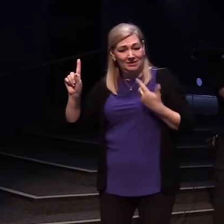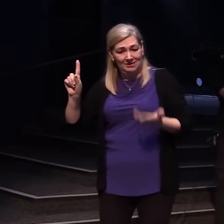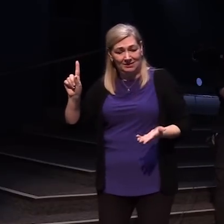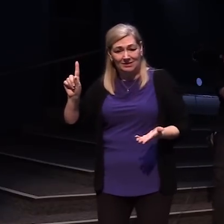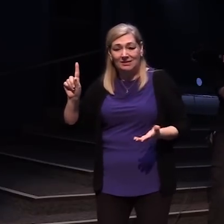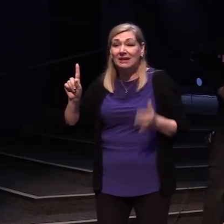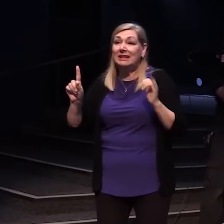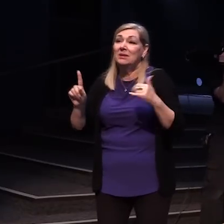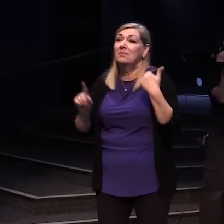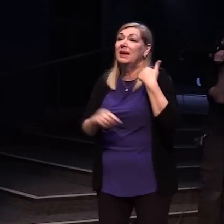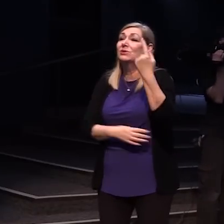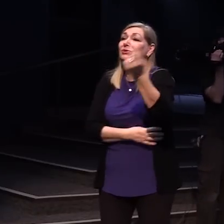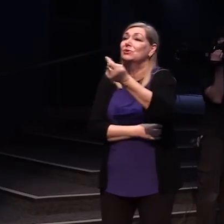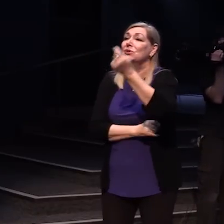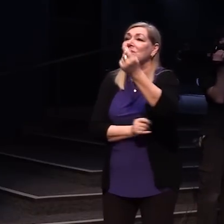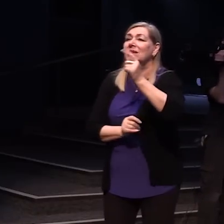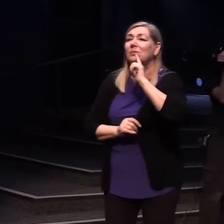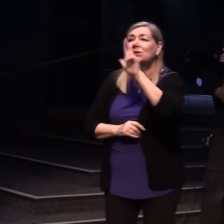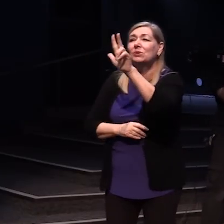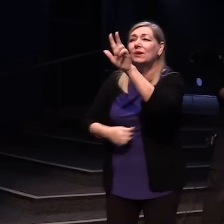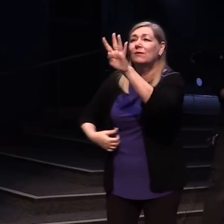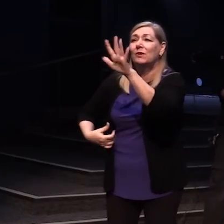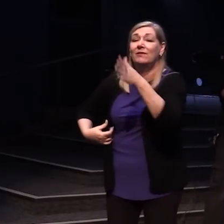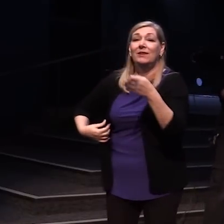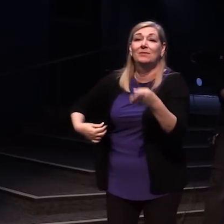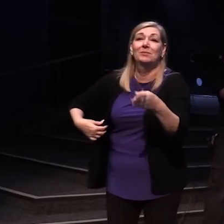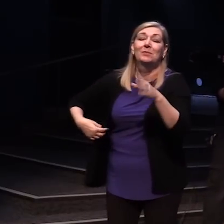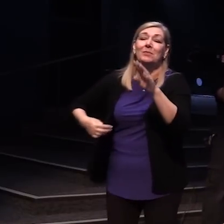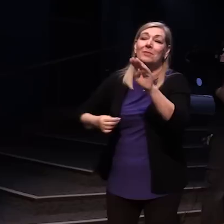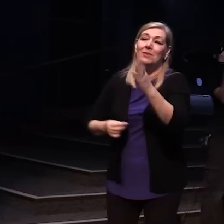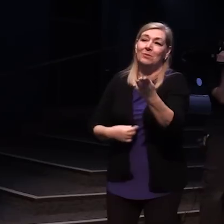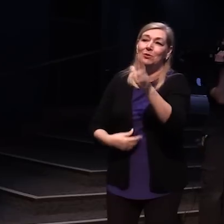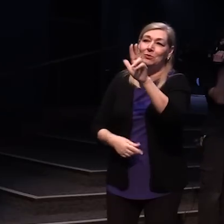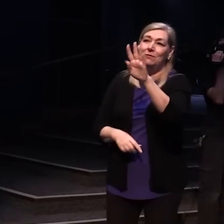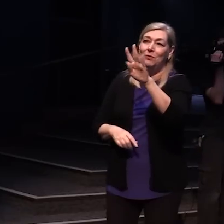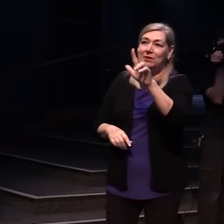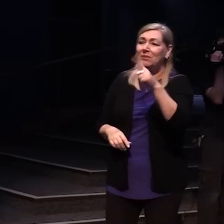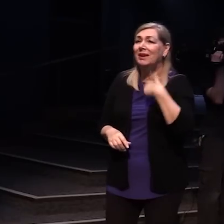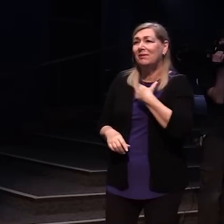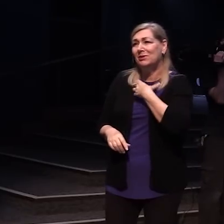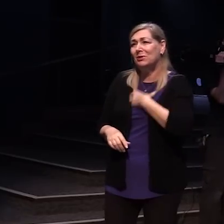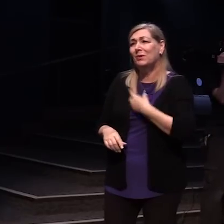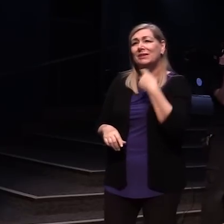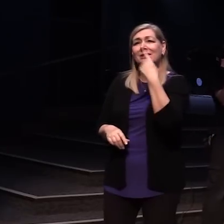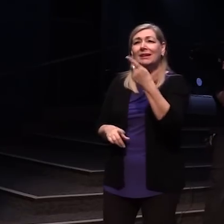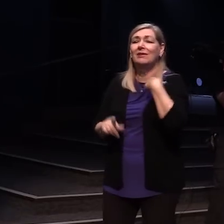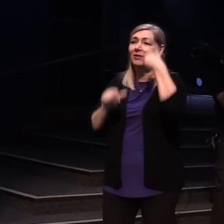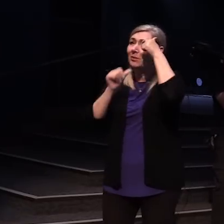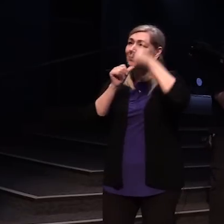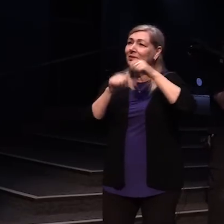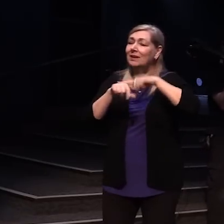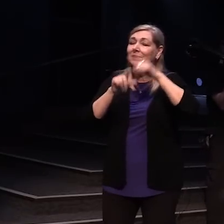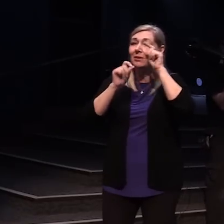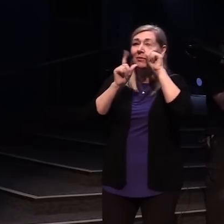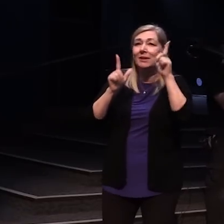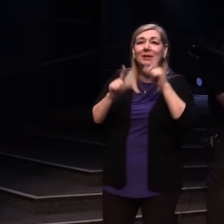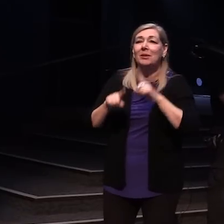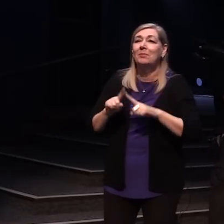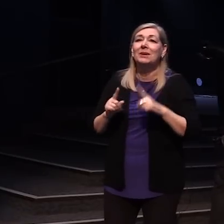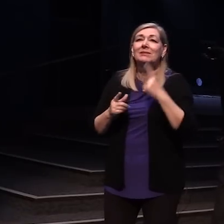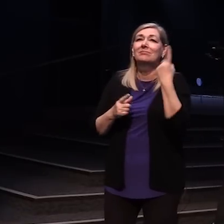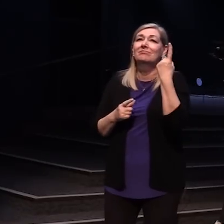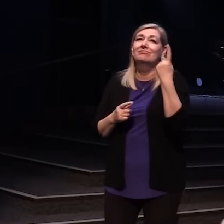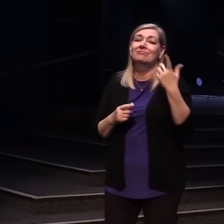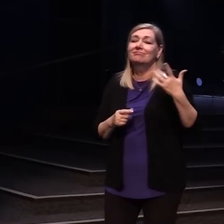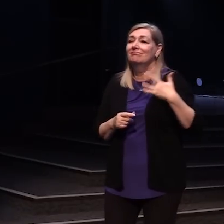And this past Tuesday morning, it was 3.43 a.m. I wish I could tell you I remember that time Because I was awoken by the still, small voice of the